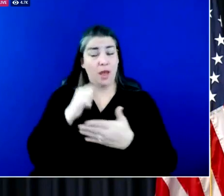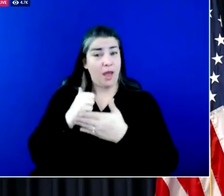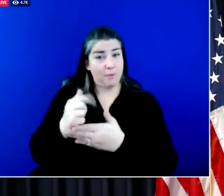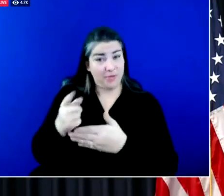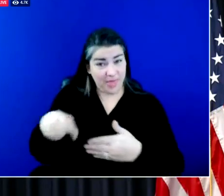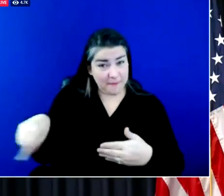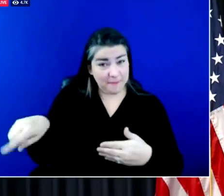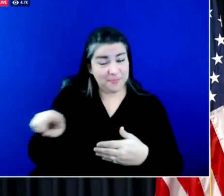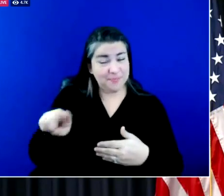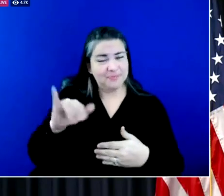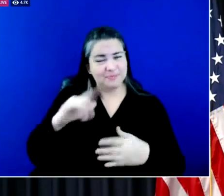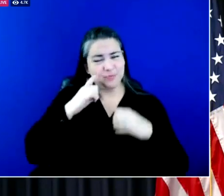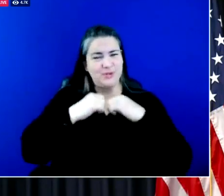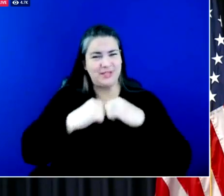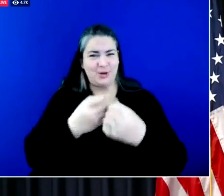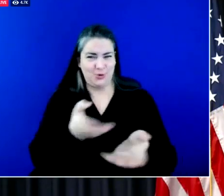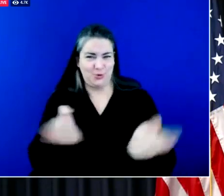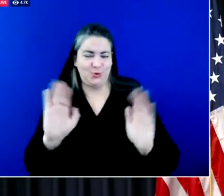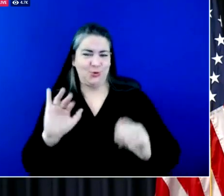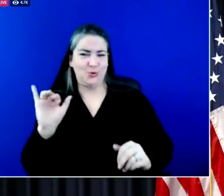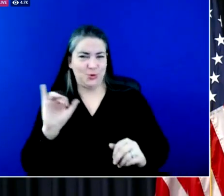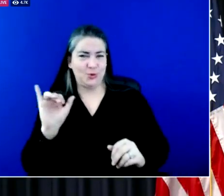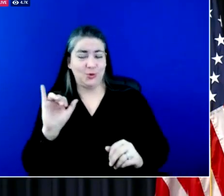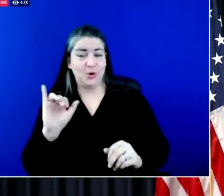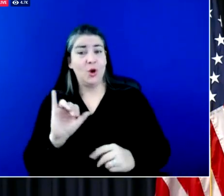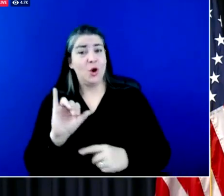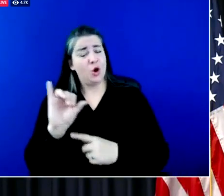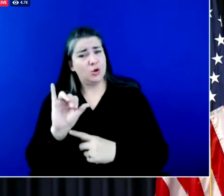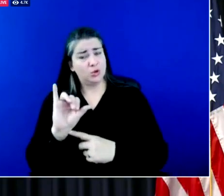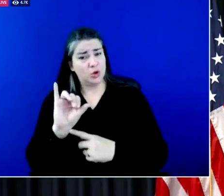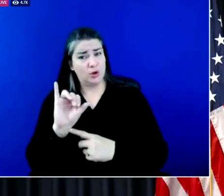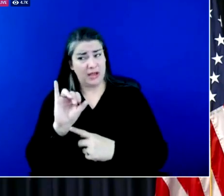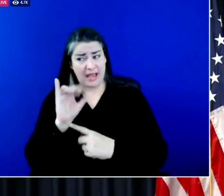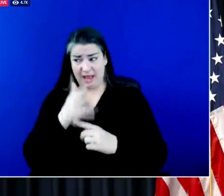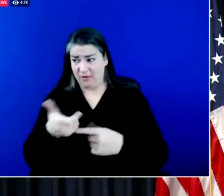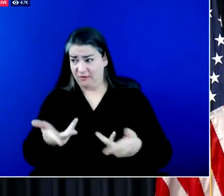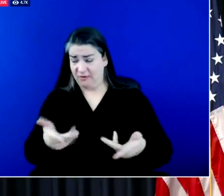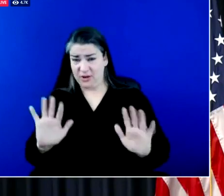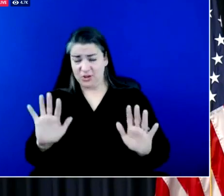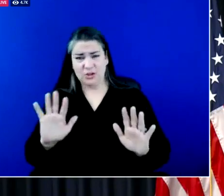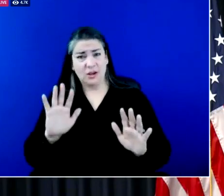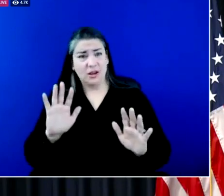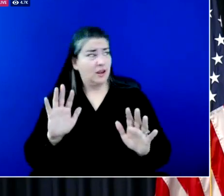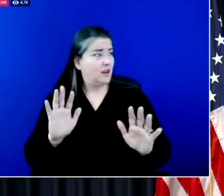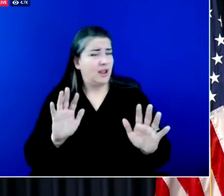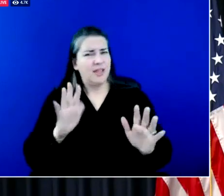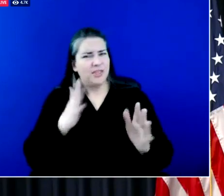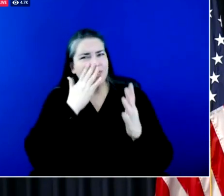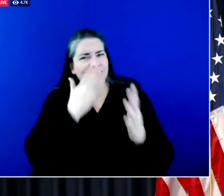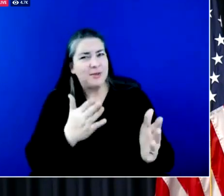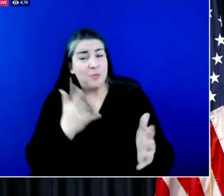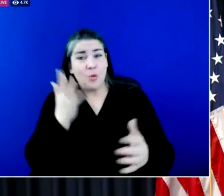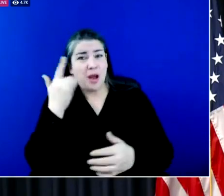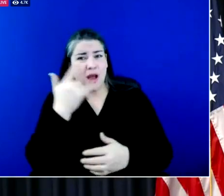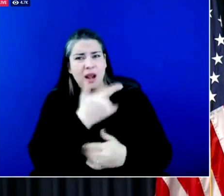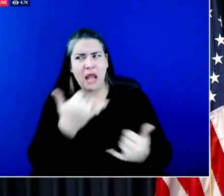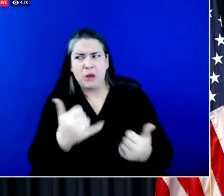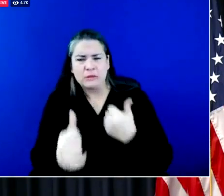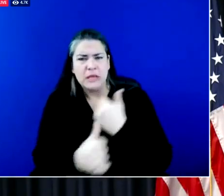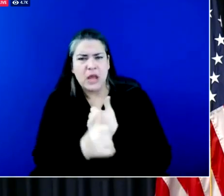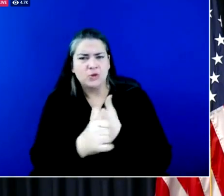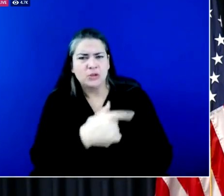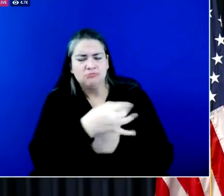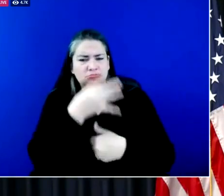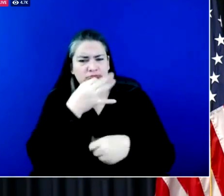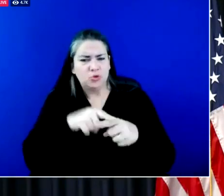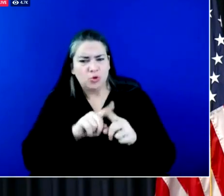protect you. And also when you get a chance after this is done, thank them. They're out in the most dangerous conditions, oftentimes late